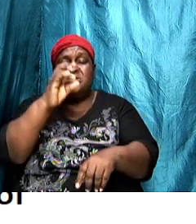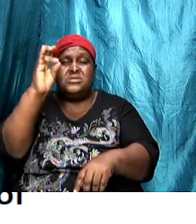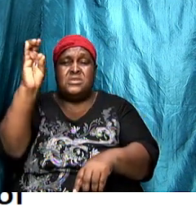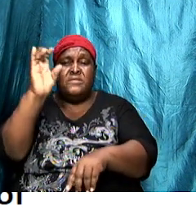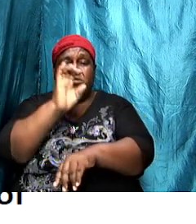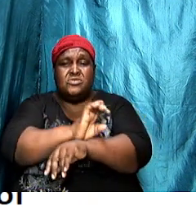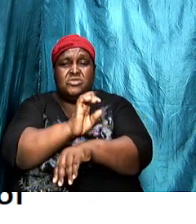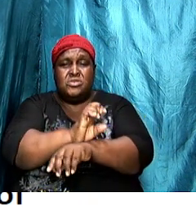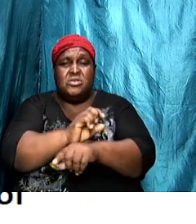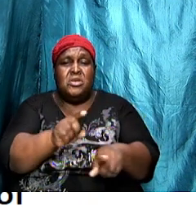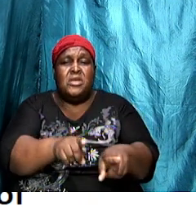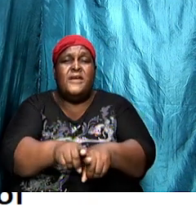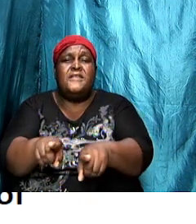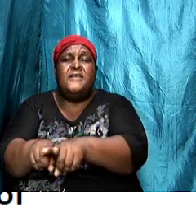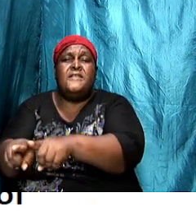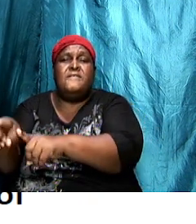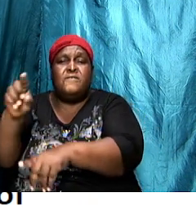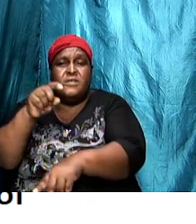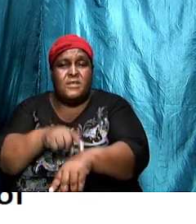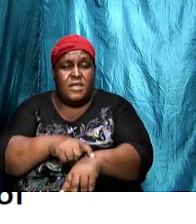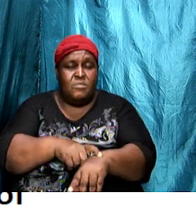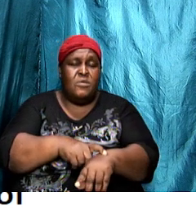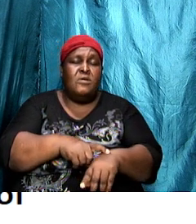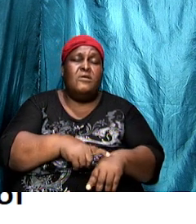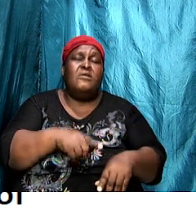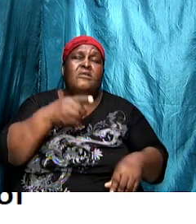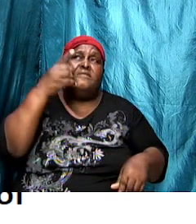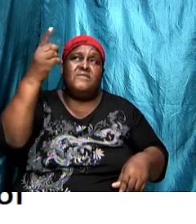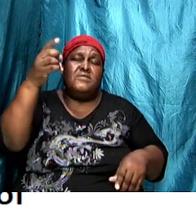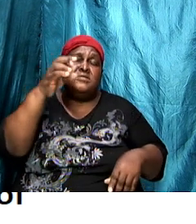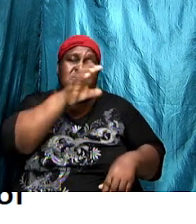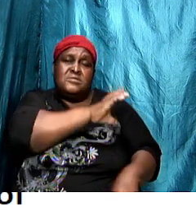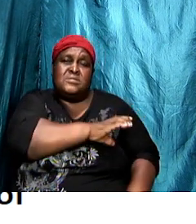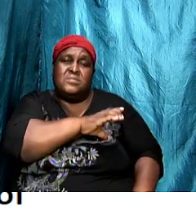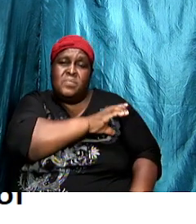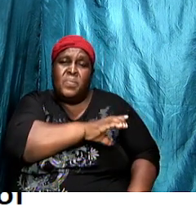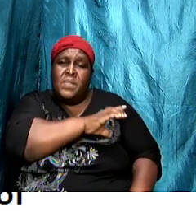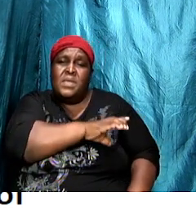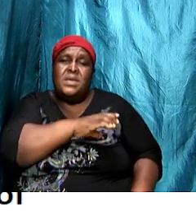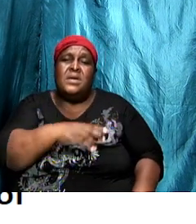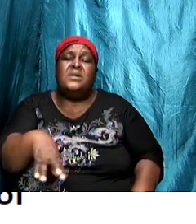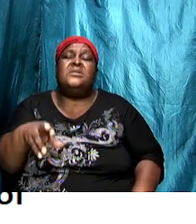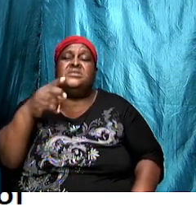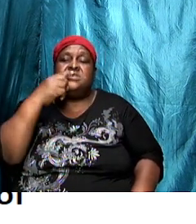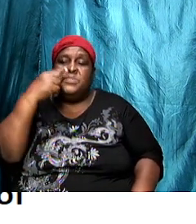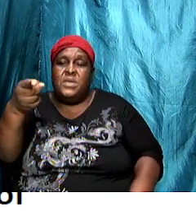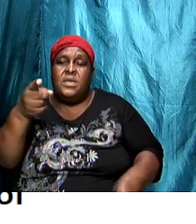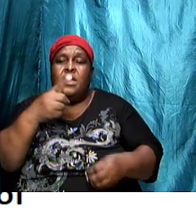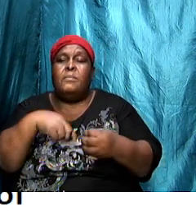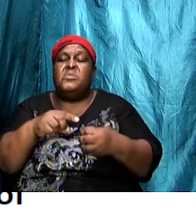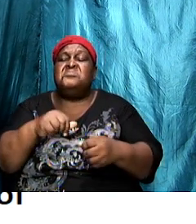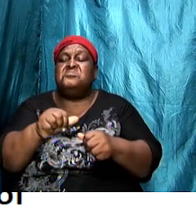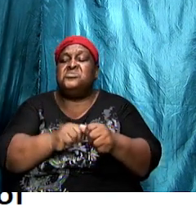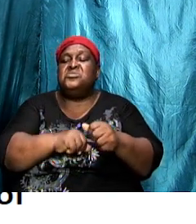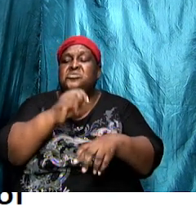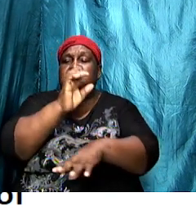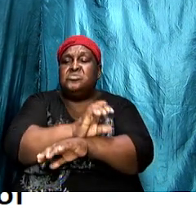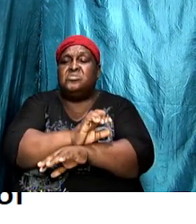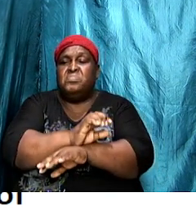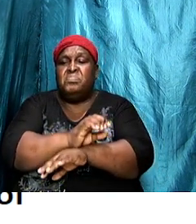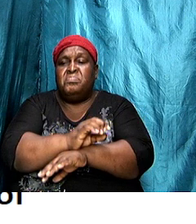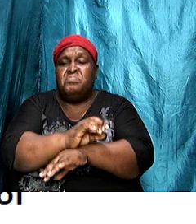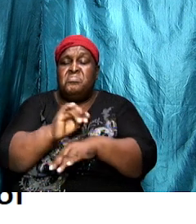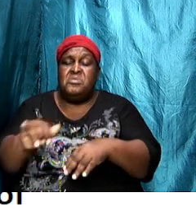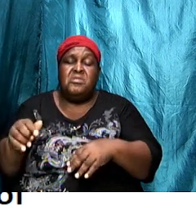aspect of his character is related to each of the church and that is very significant